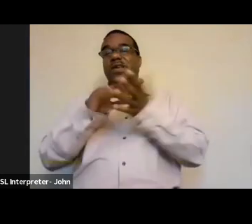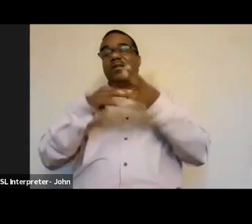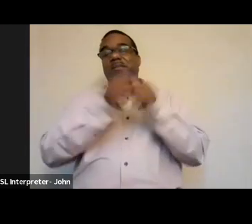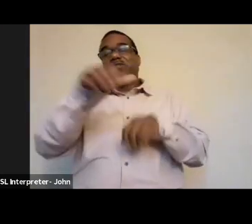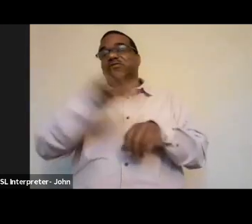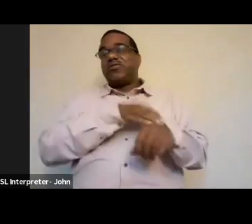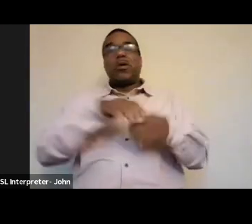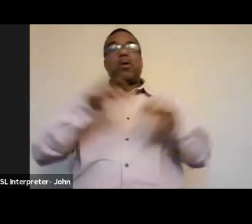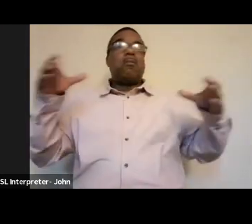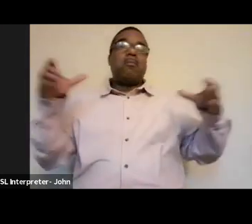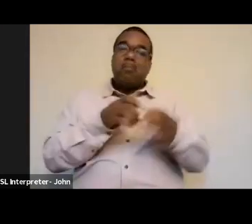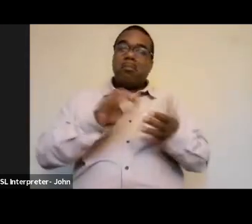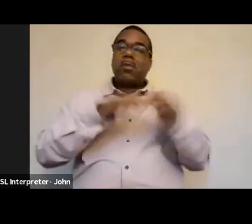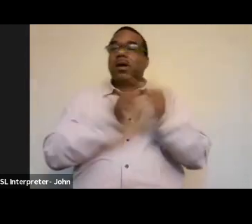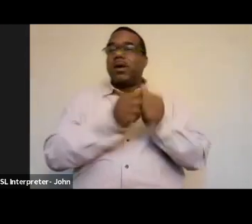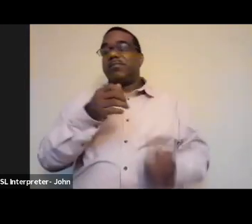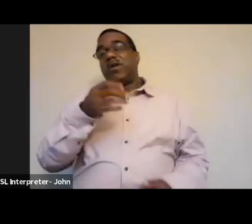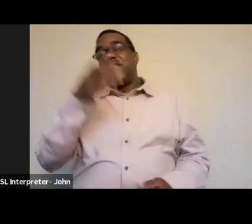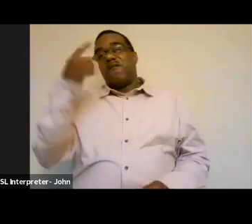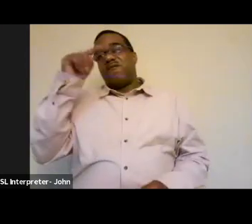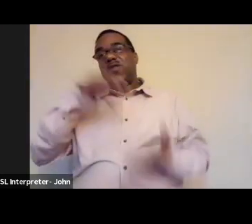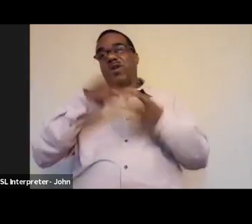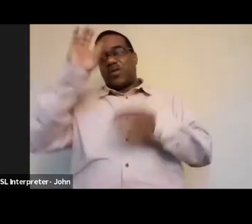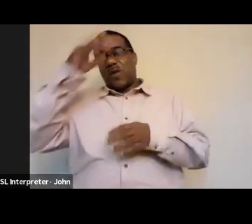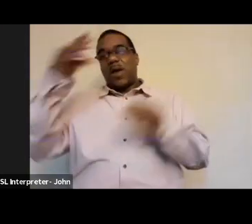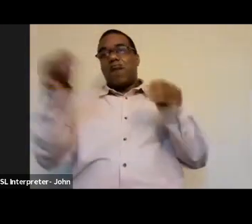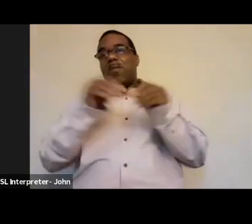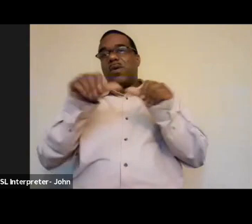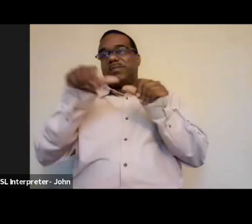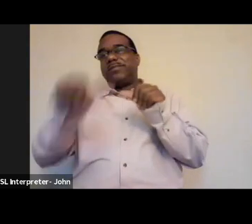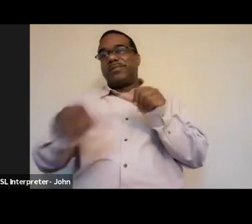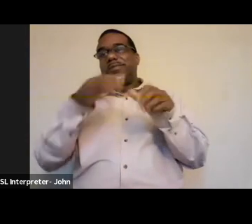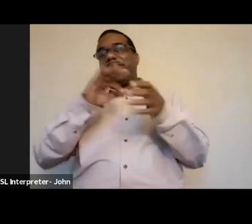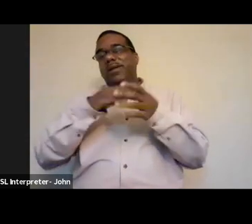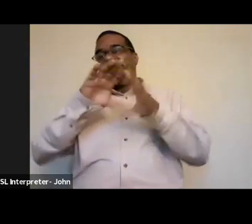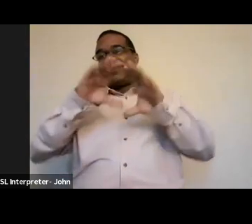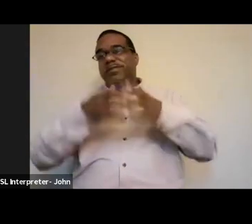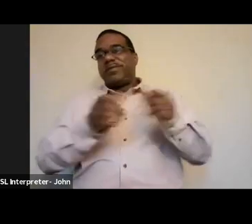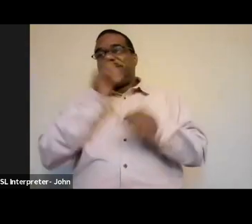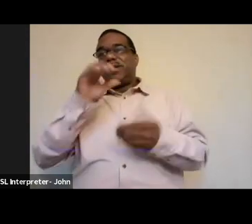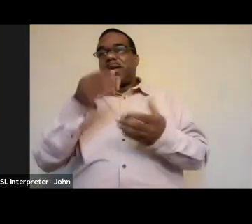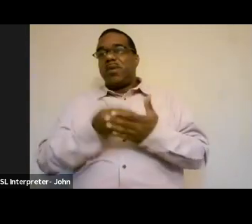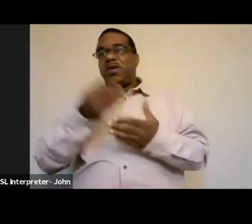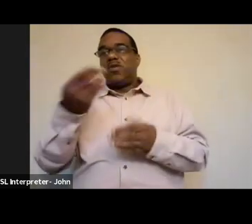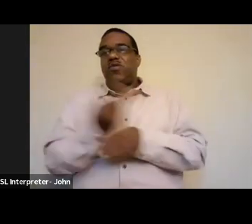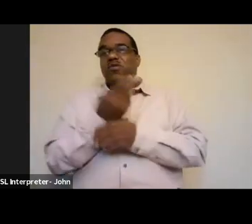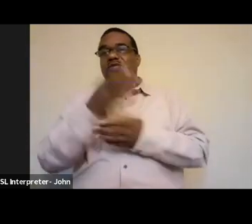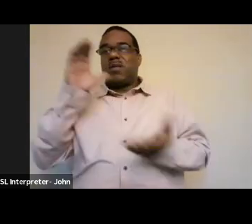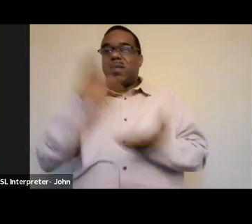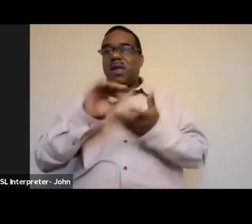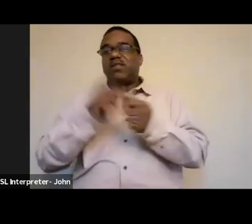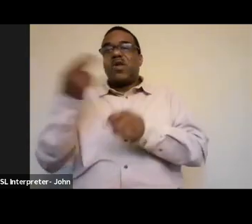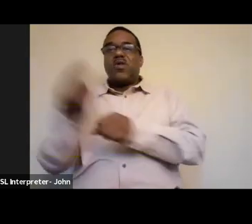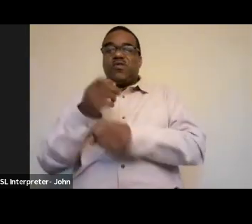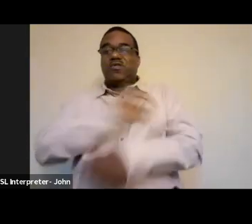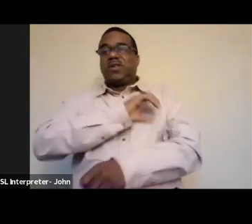decolonizing, all lends itself to creating a more sustainable society where we're consuming less. We're using electricity more efficiently.